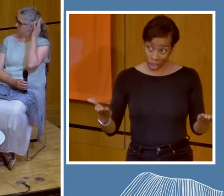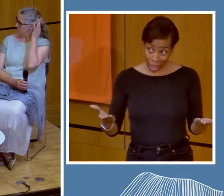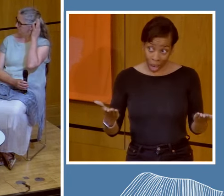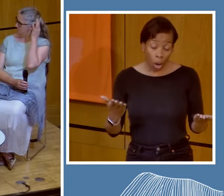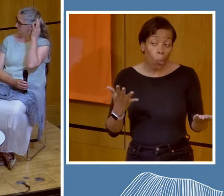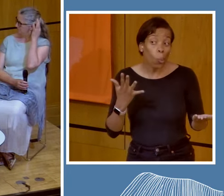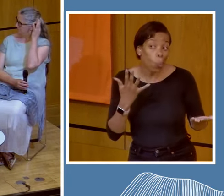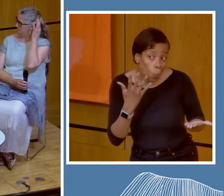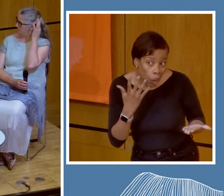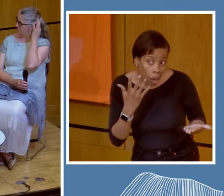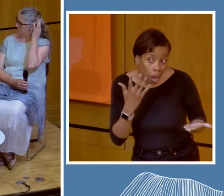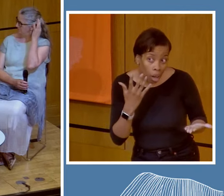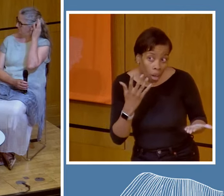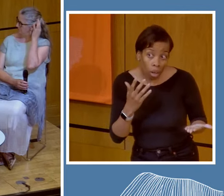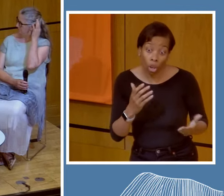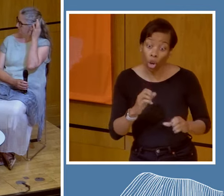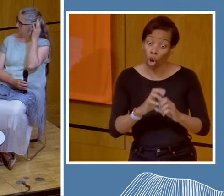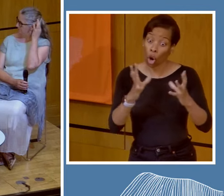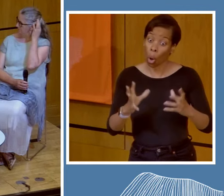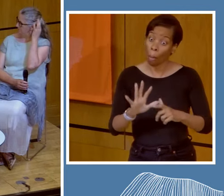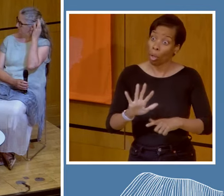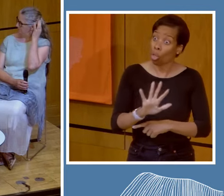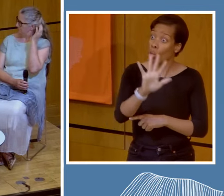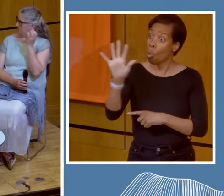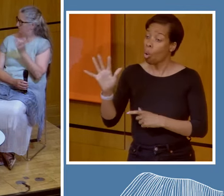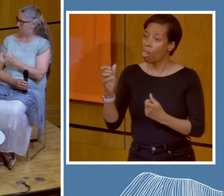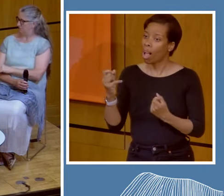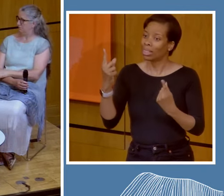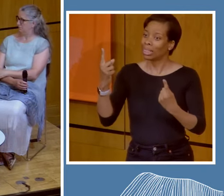recognize that we're all in this together.